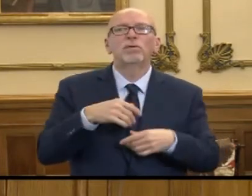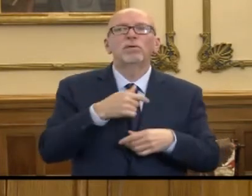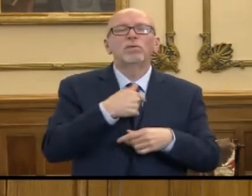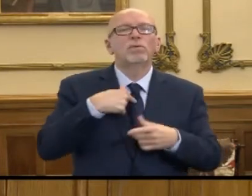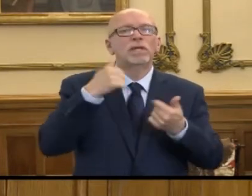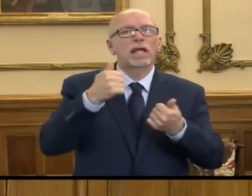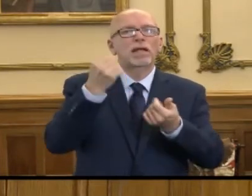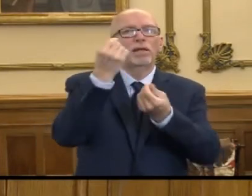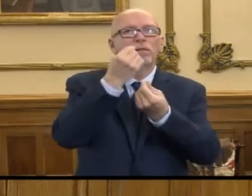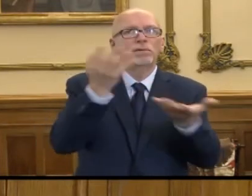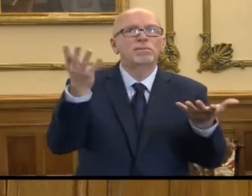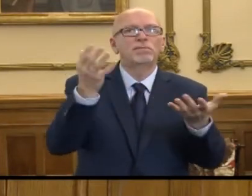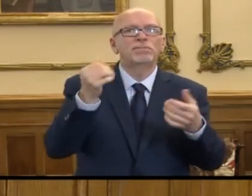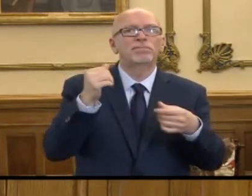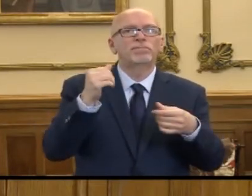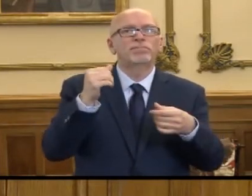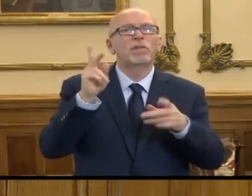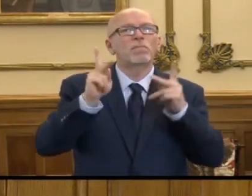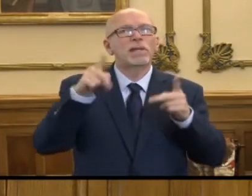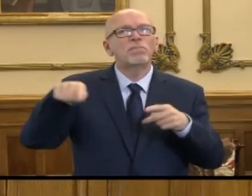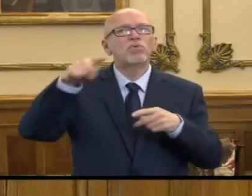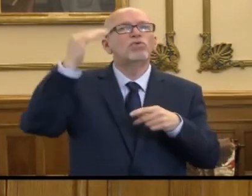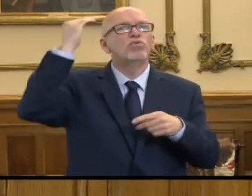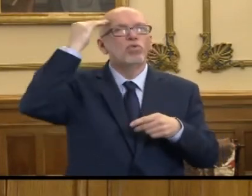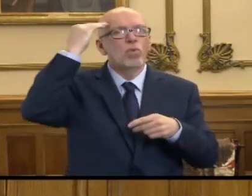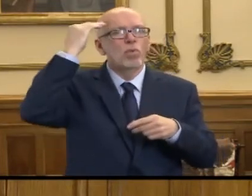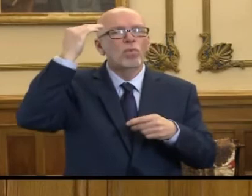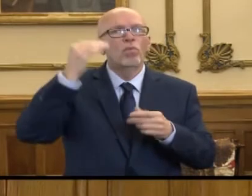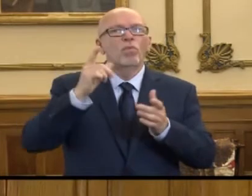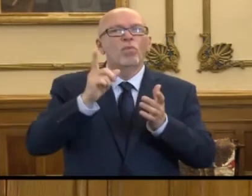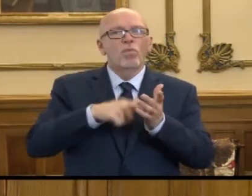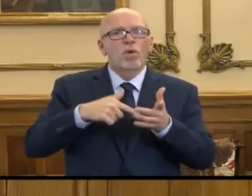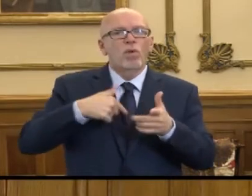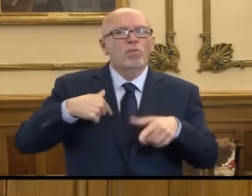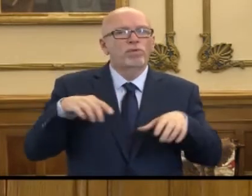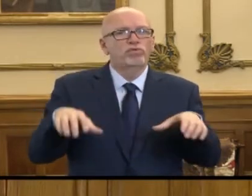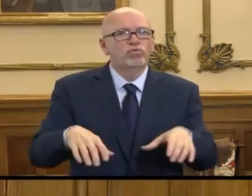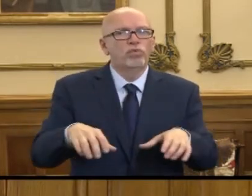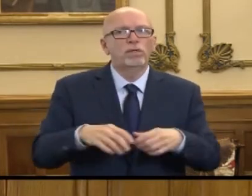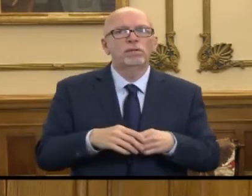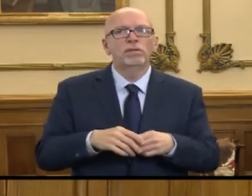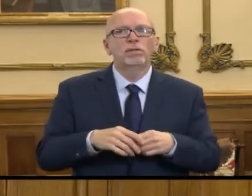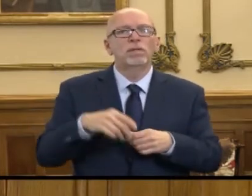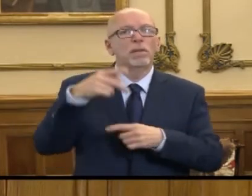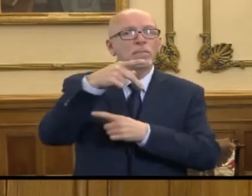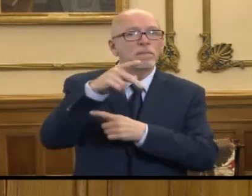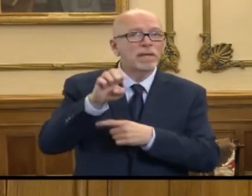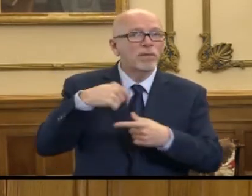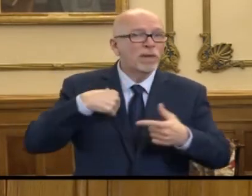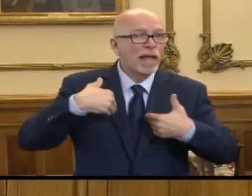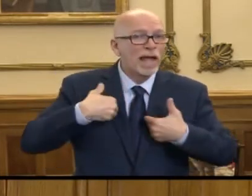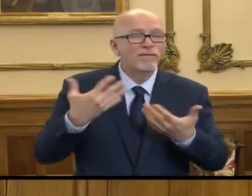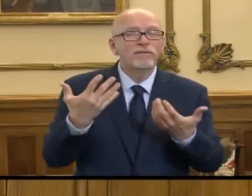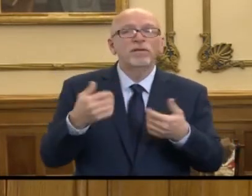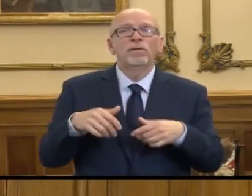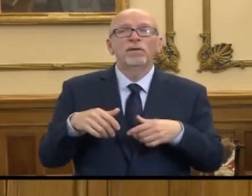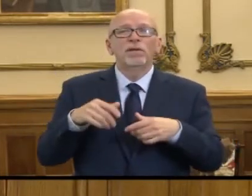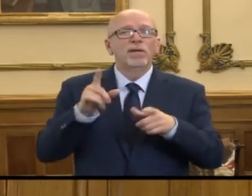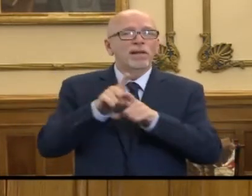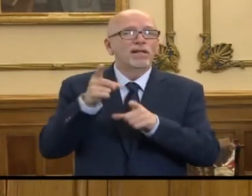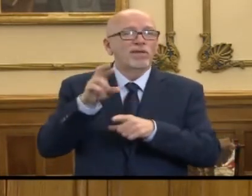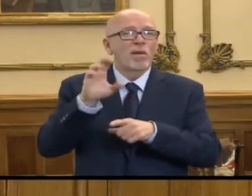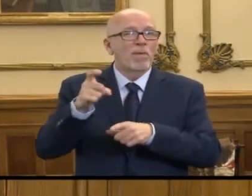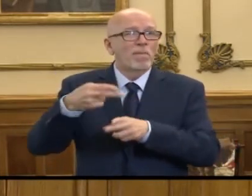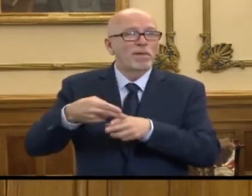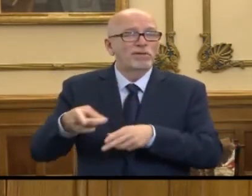out so that the public knows what we're doing, PPE levels, et cetera. Just like Dr. Box